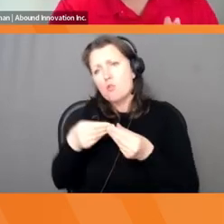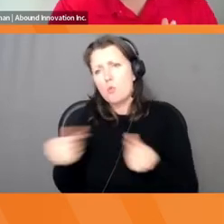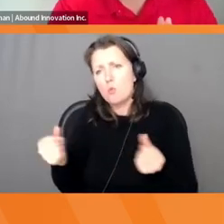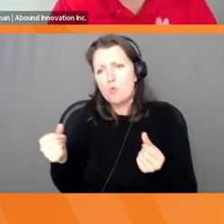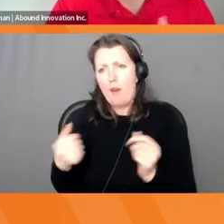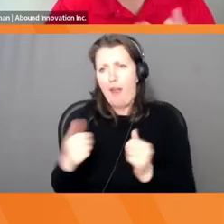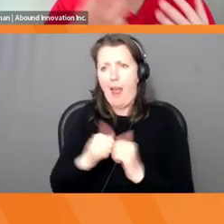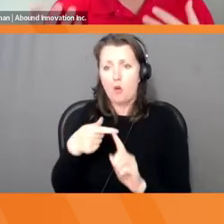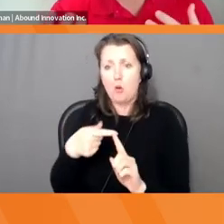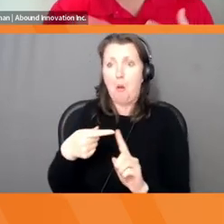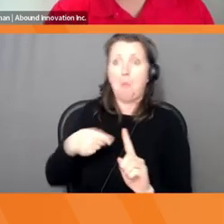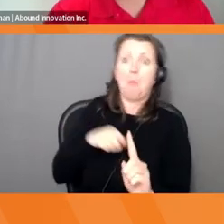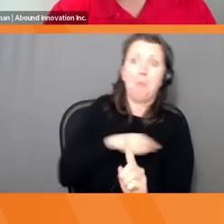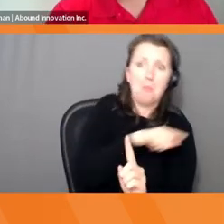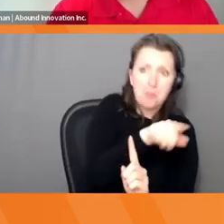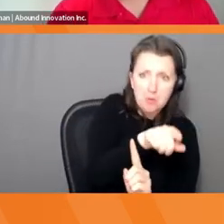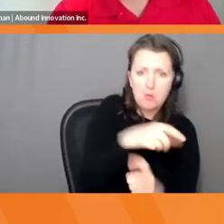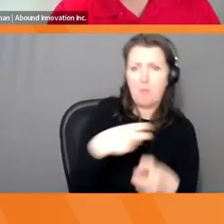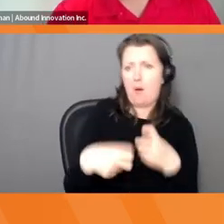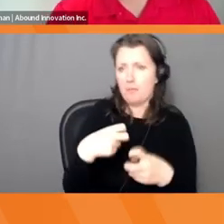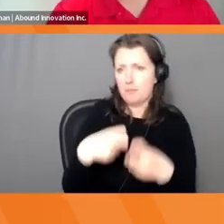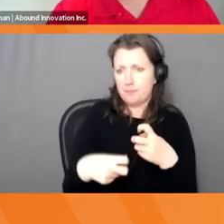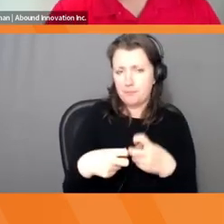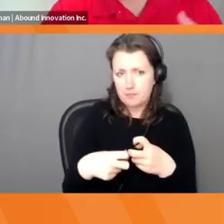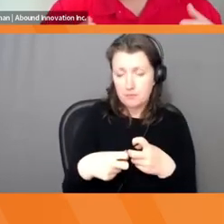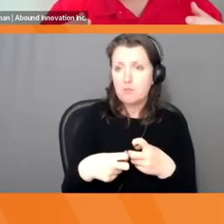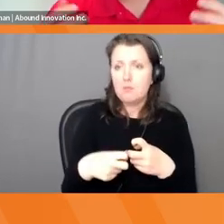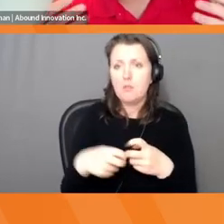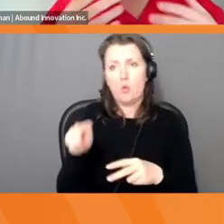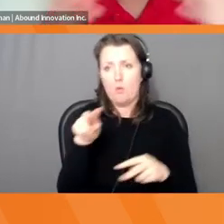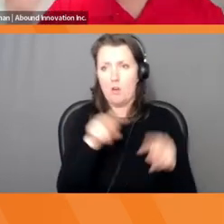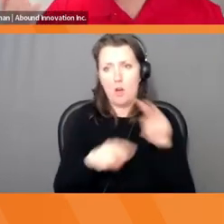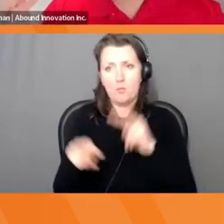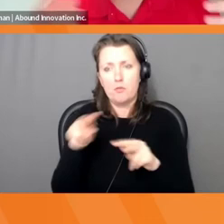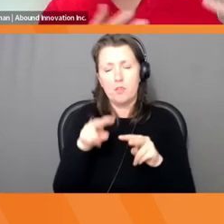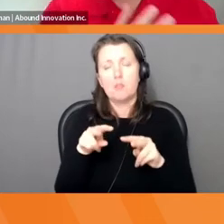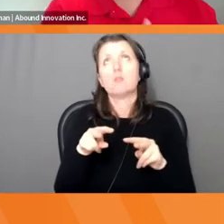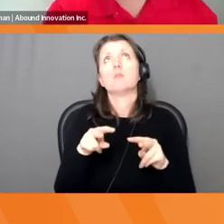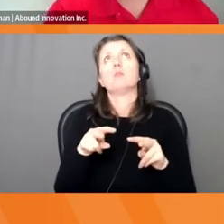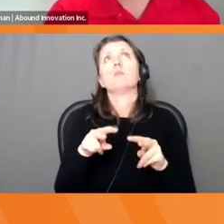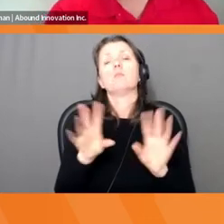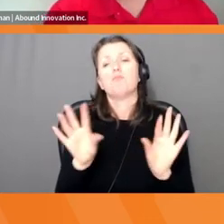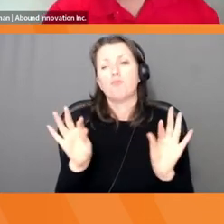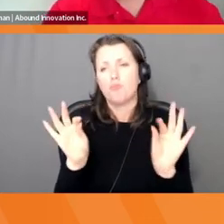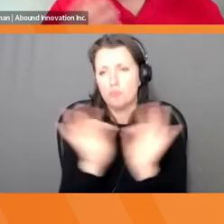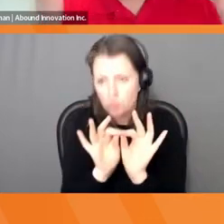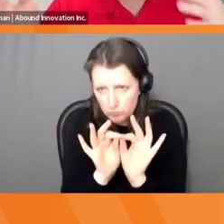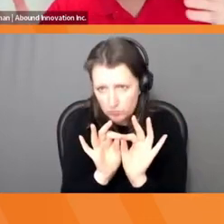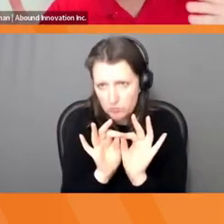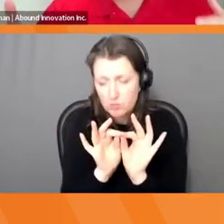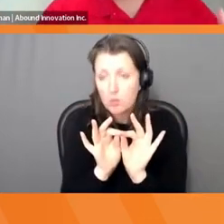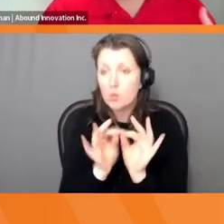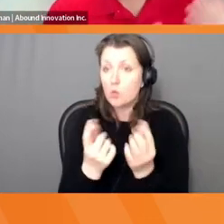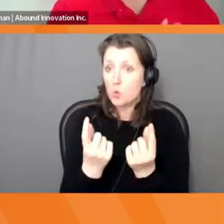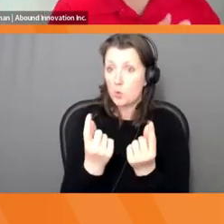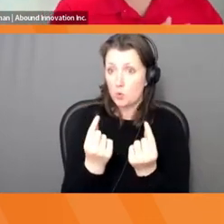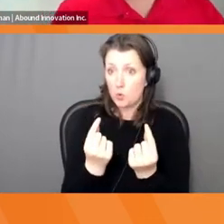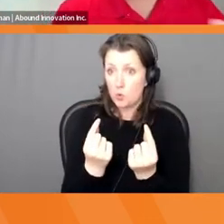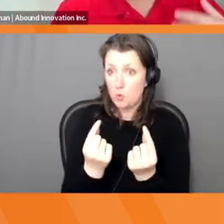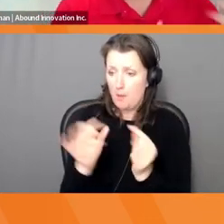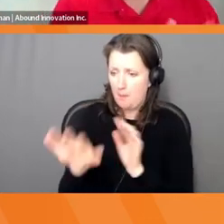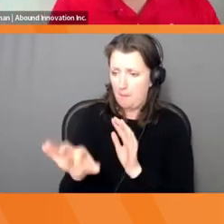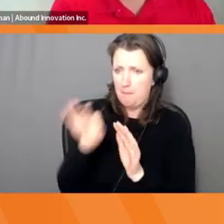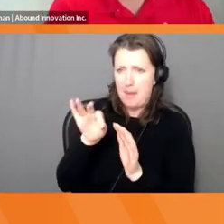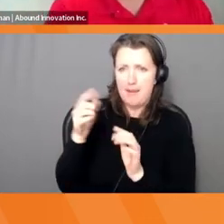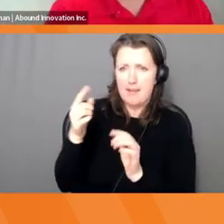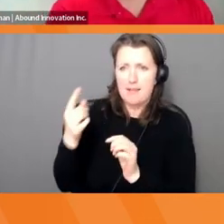is a really powerful way to uncover this. And all you need to do is determine something you want to observe, you go there, and I would recommend you